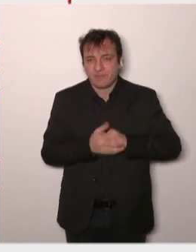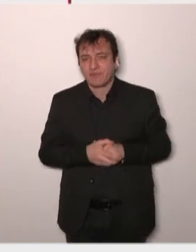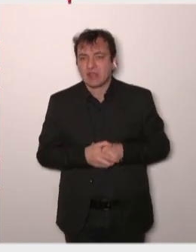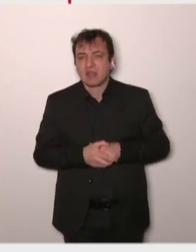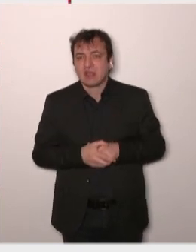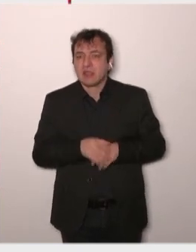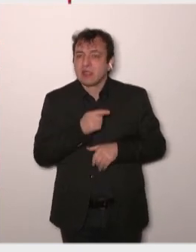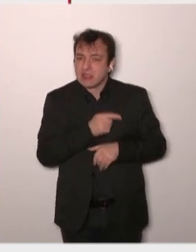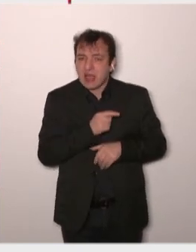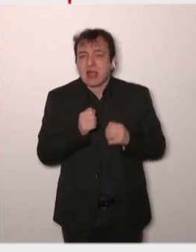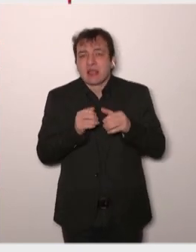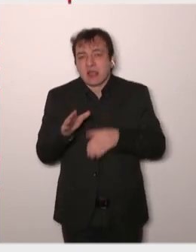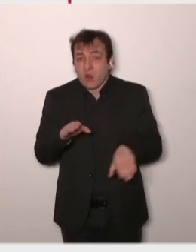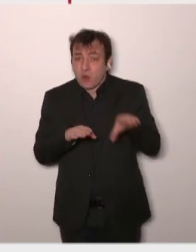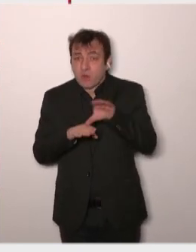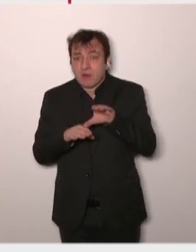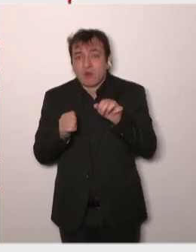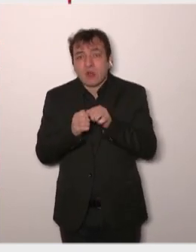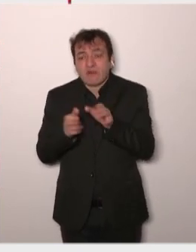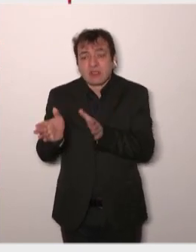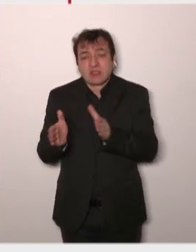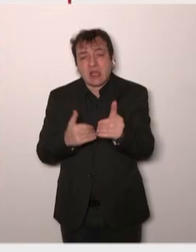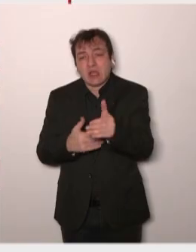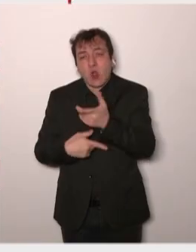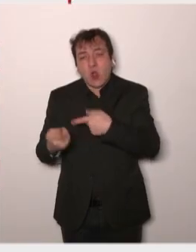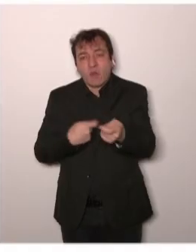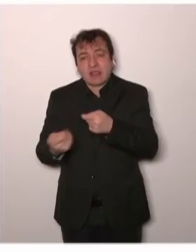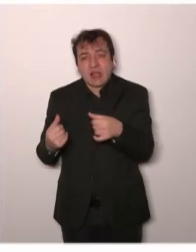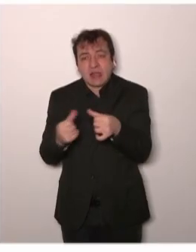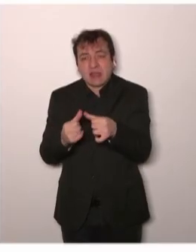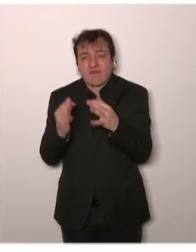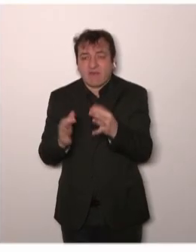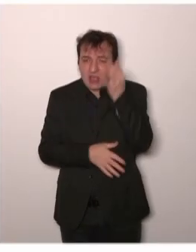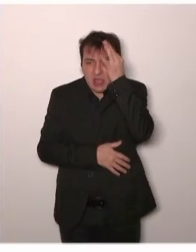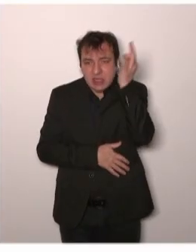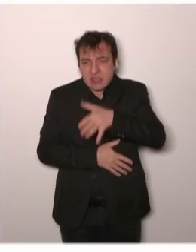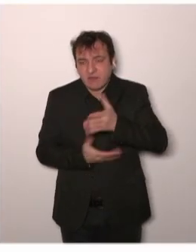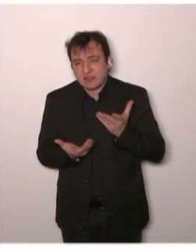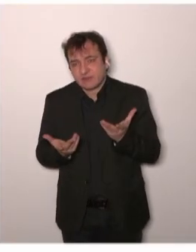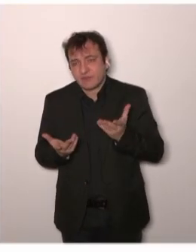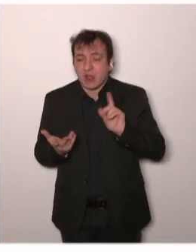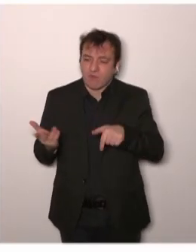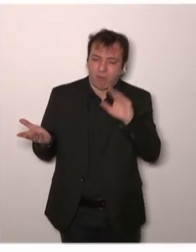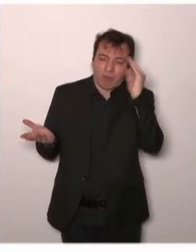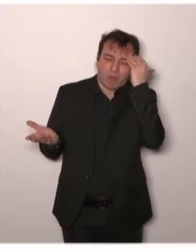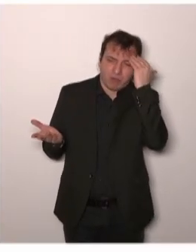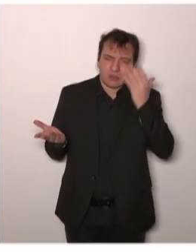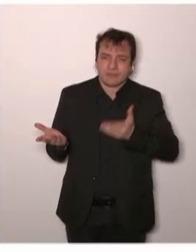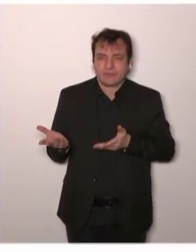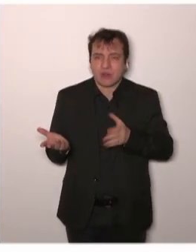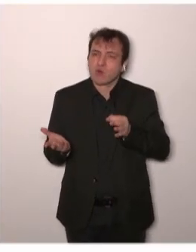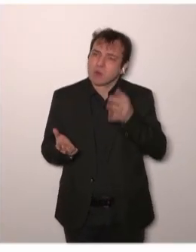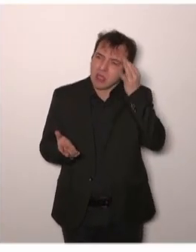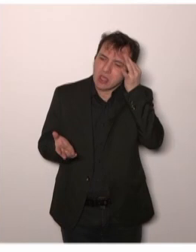commercial sector is doing, bringing innovation, but then how do we recognize, how do we confirm innovation, and how do we give, do